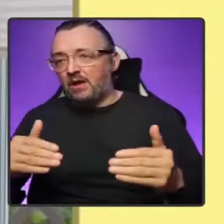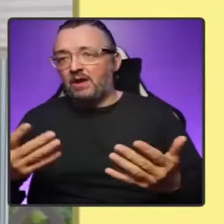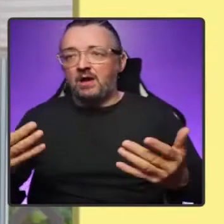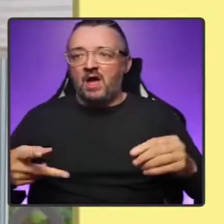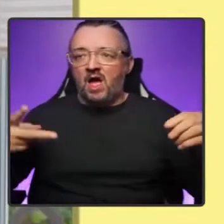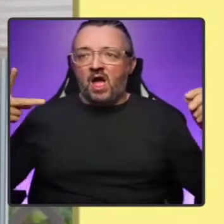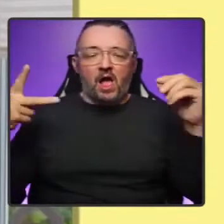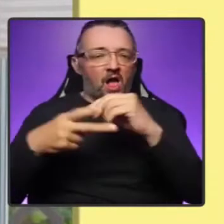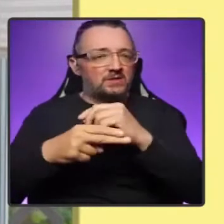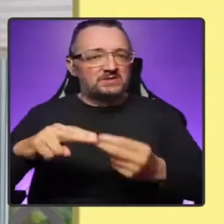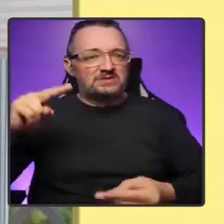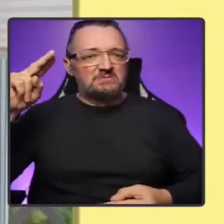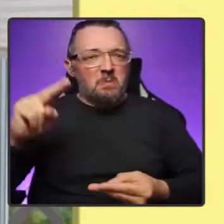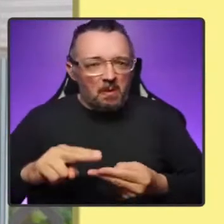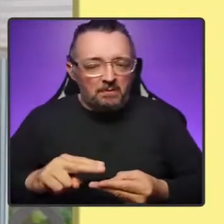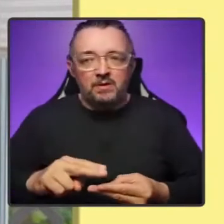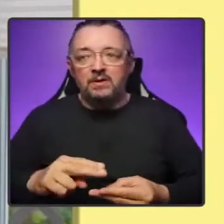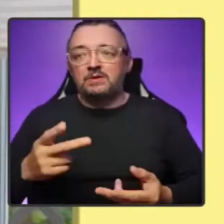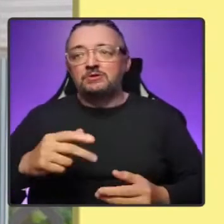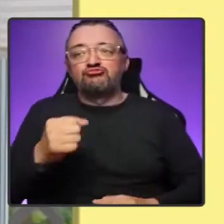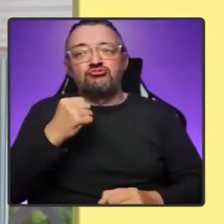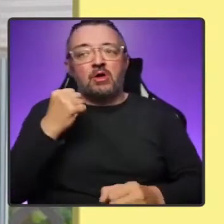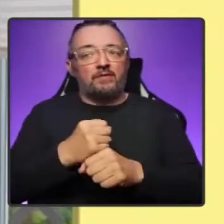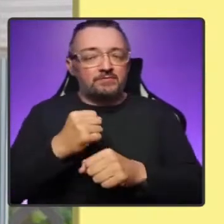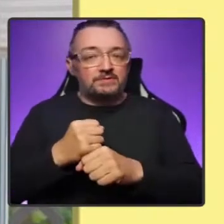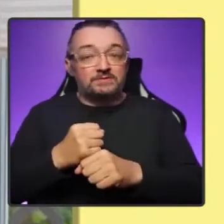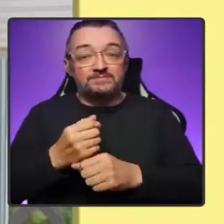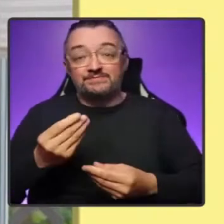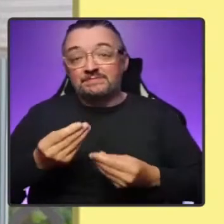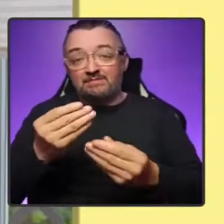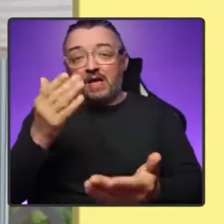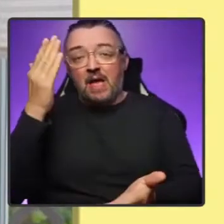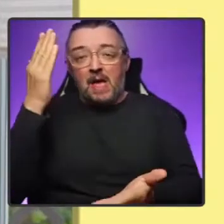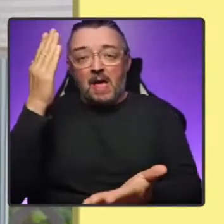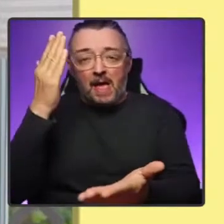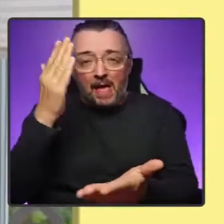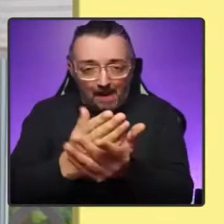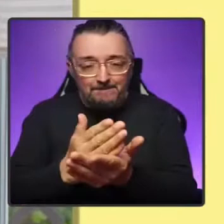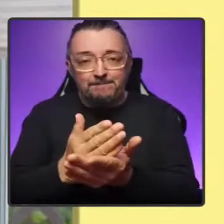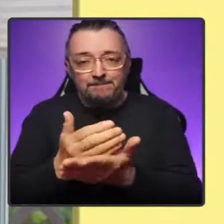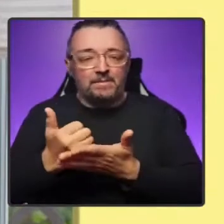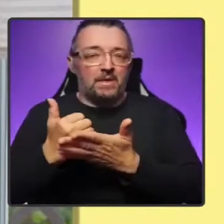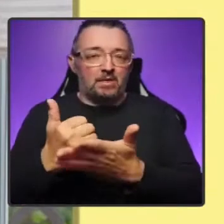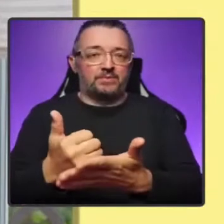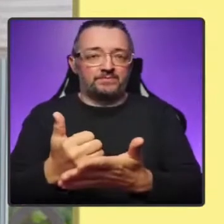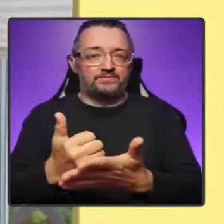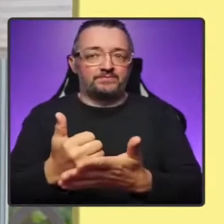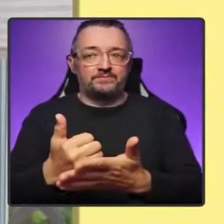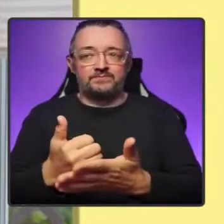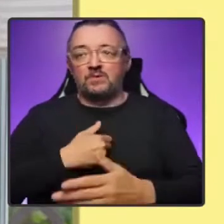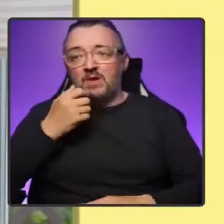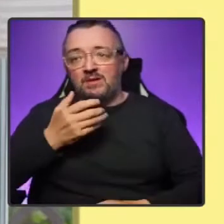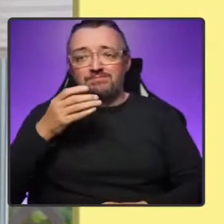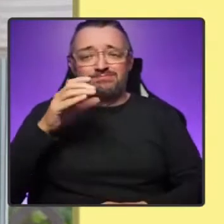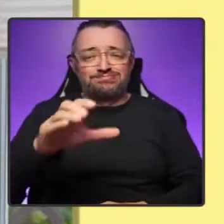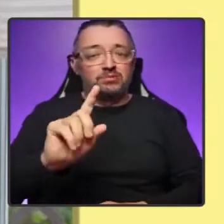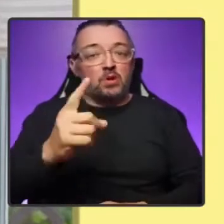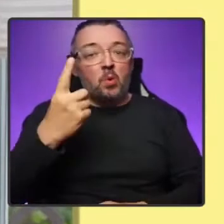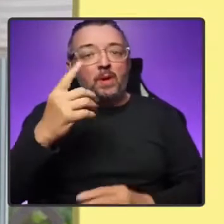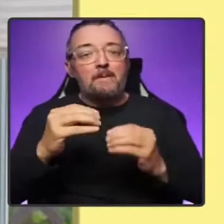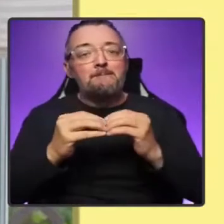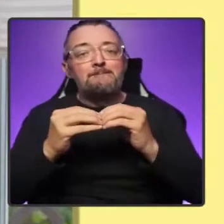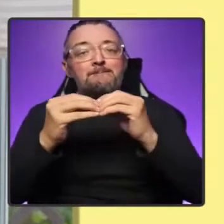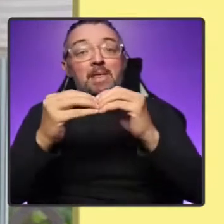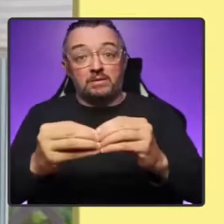the Scottish Government provides real practical help. We will invest a further £1 billion in this term of Parliament